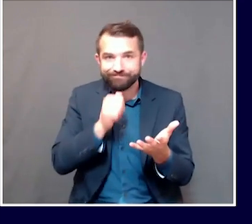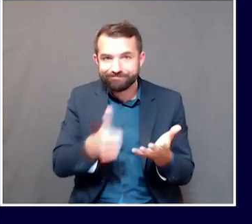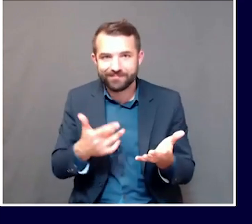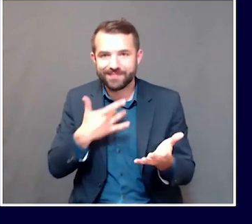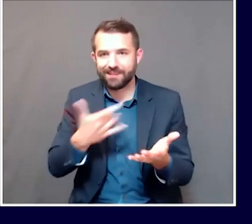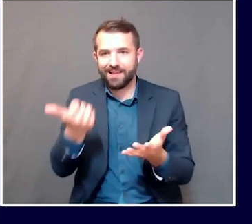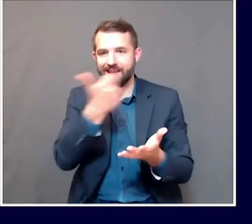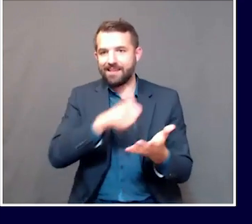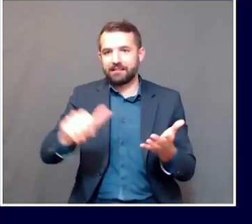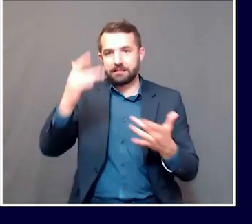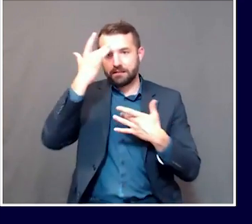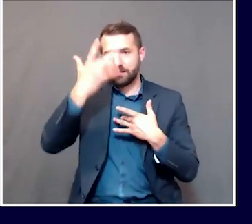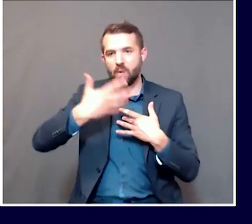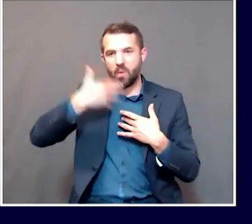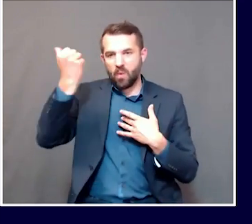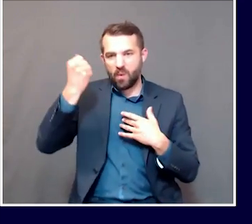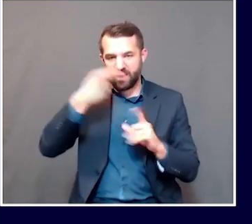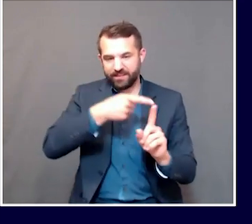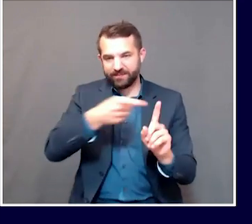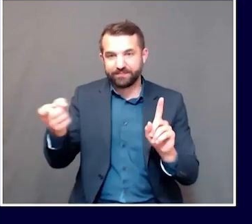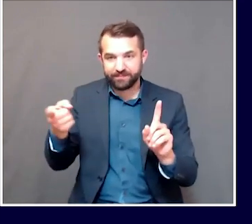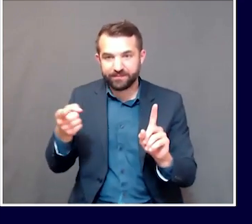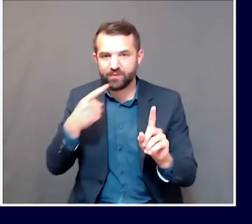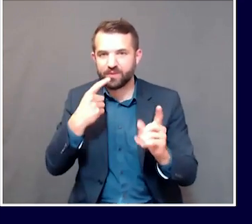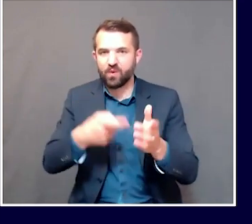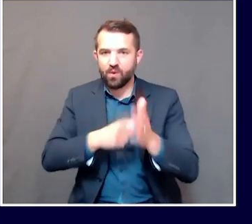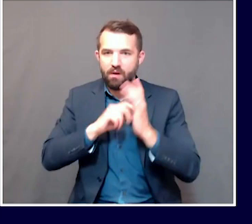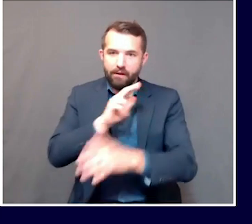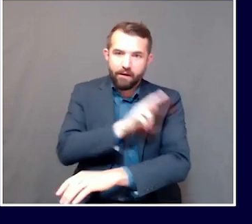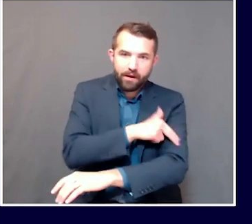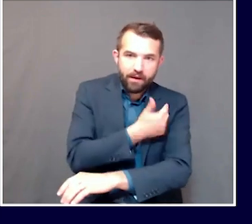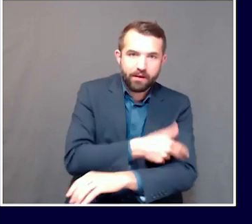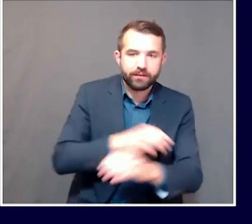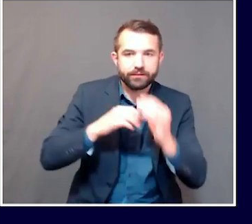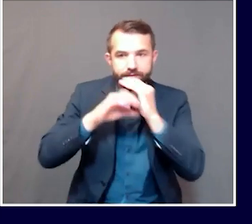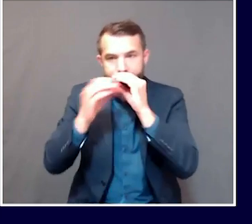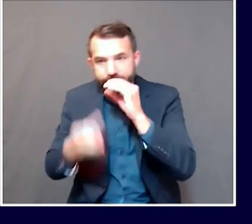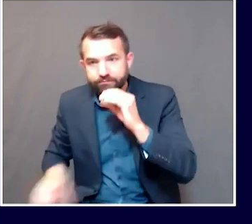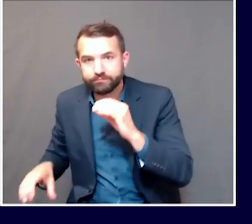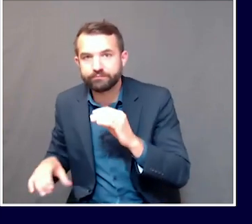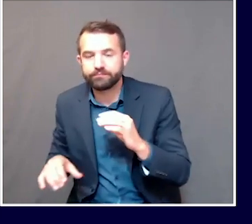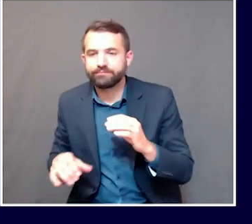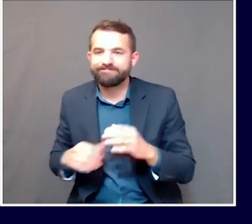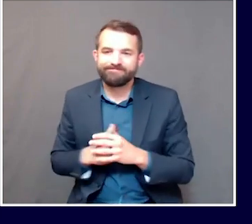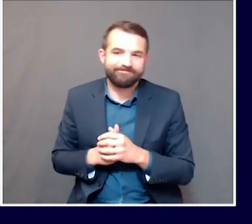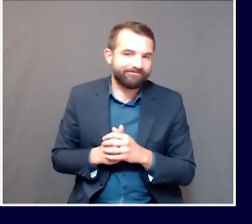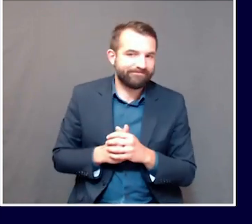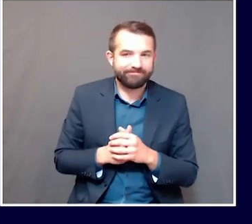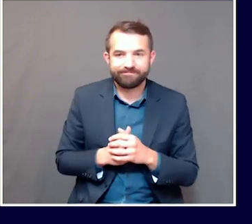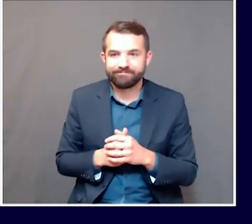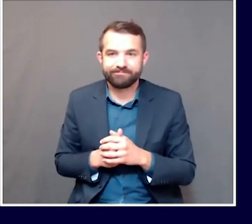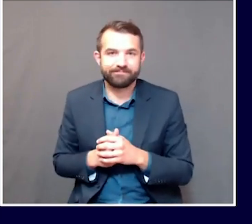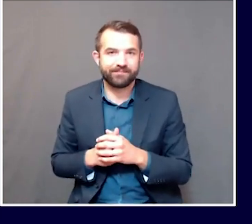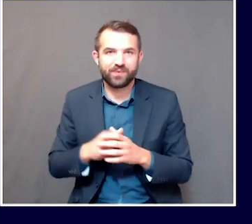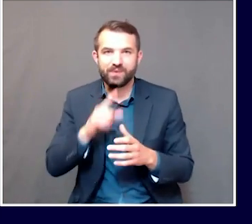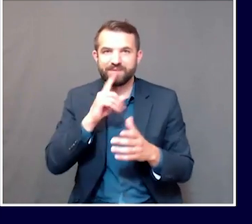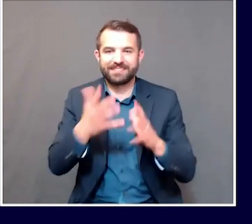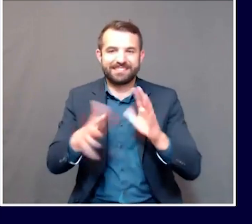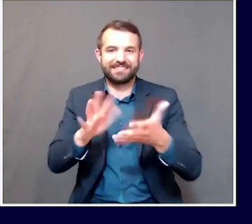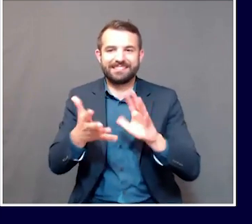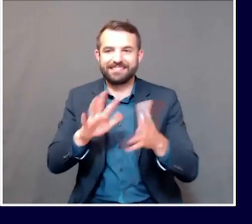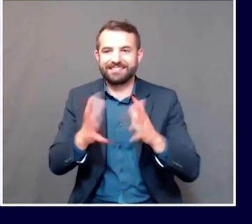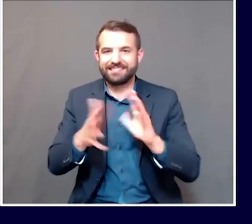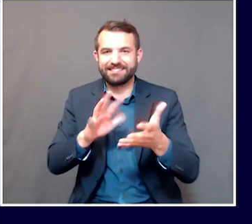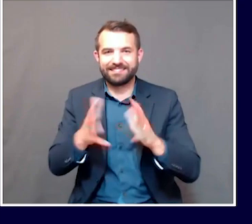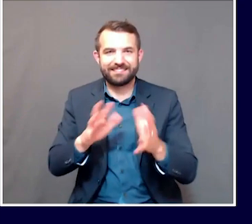who require hospitalization or ventilation tend to tend to tend fare poorly. That's one reason why COVID-19 is